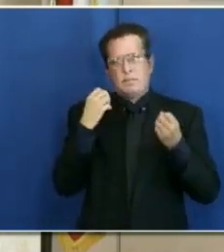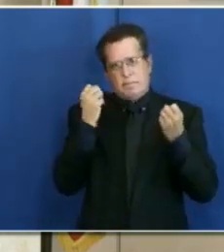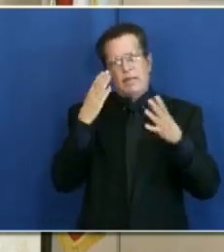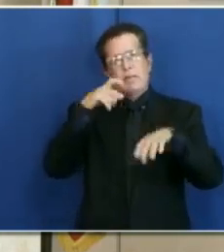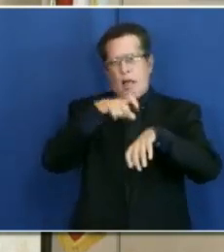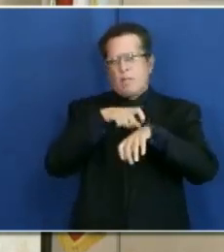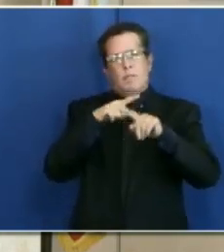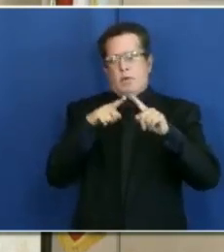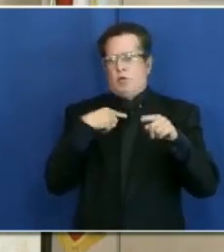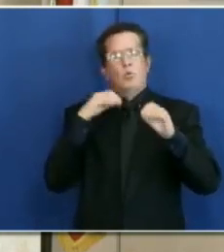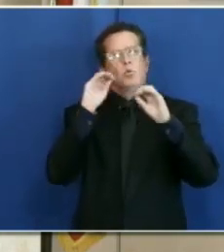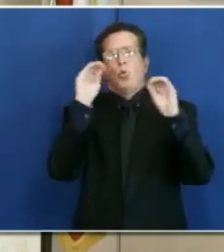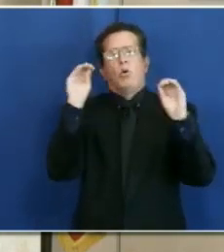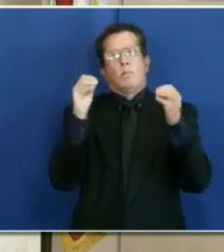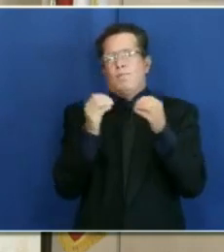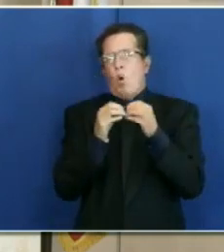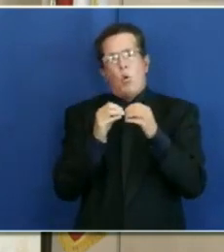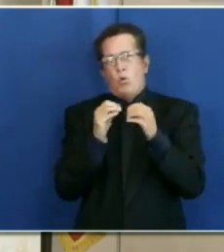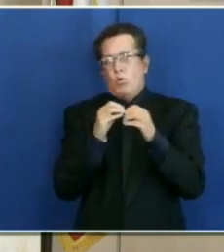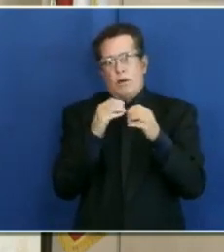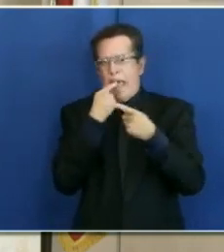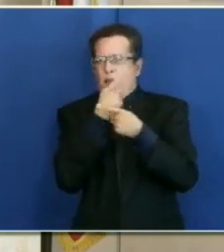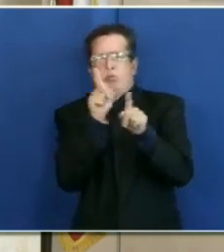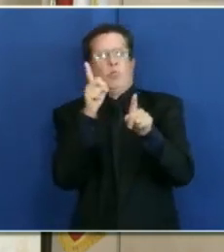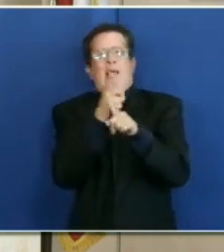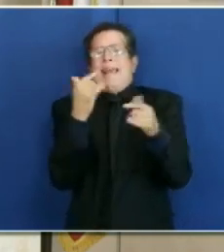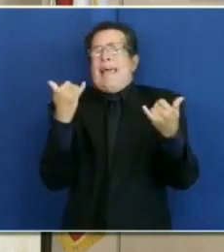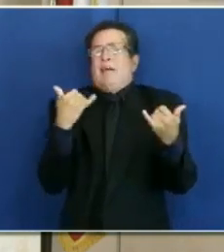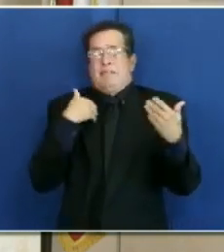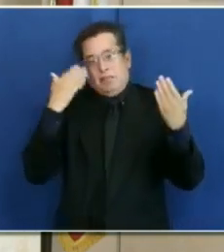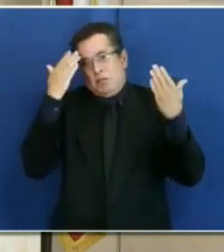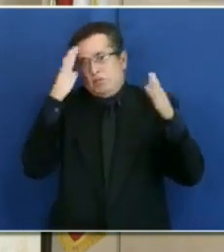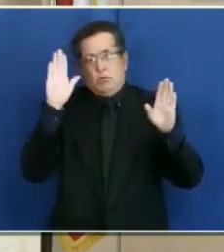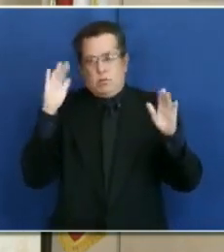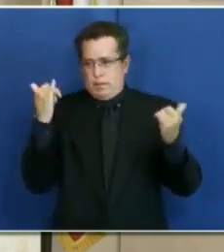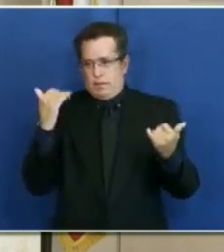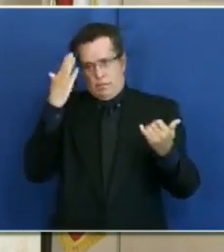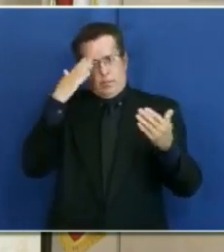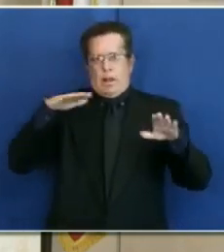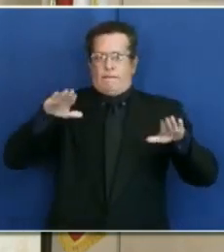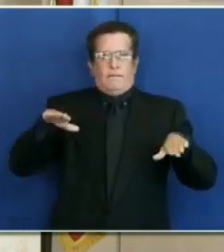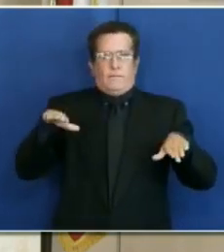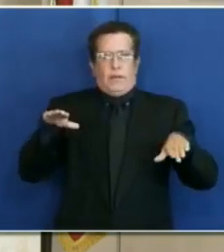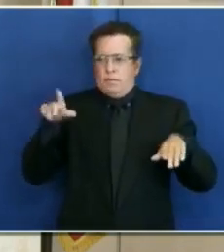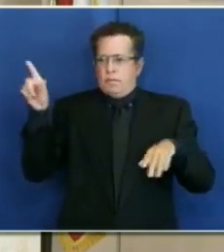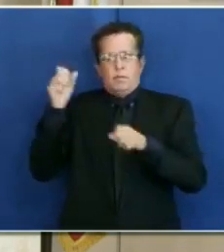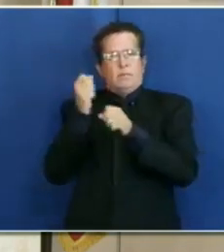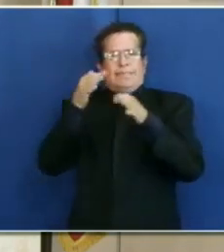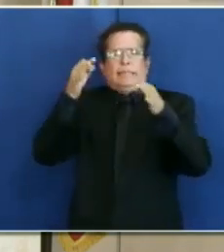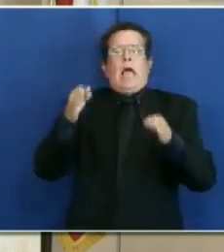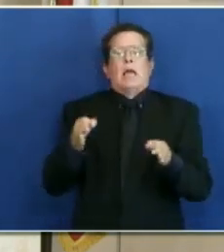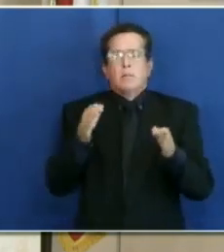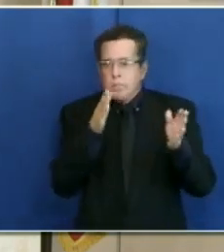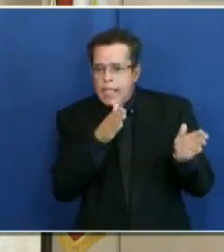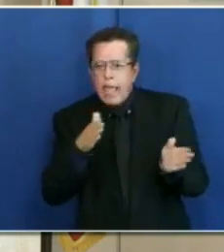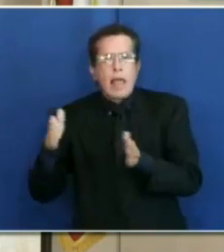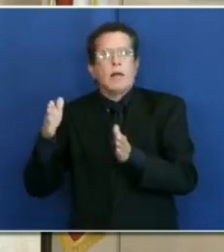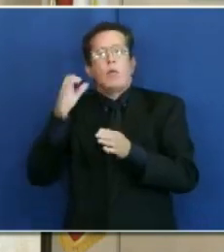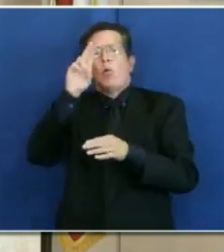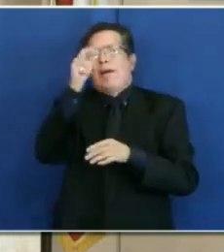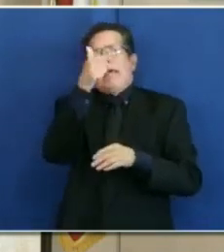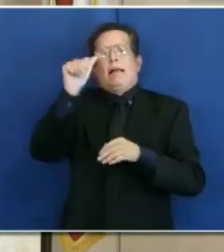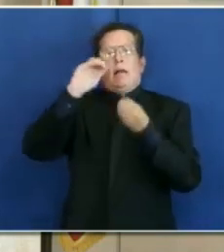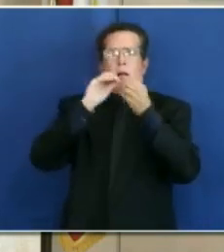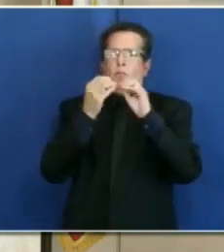don't have any additional information for you right now, because there has not been any specific strategy or metrics